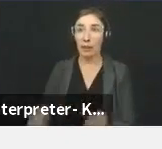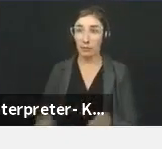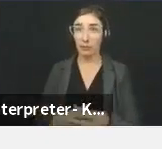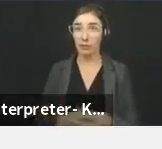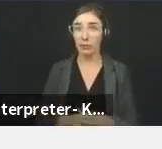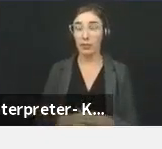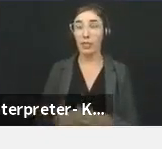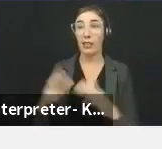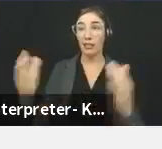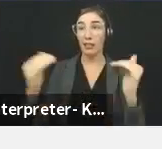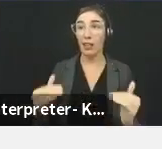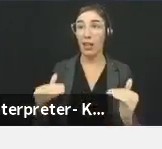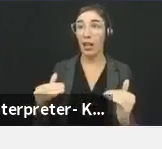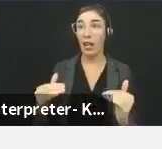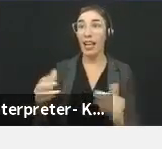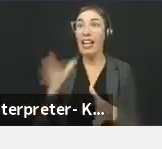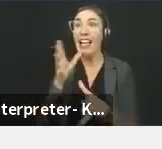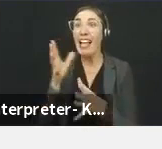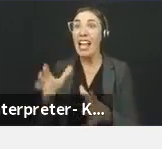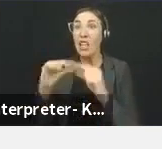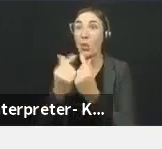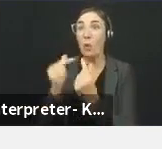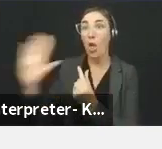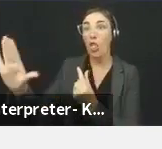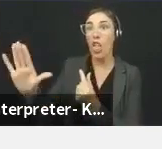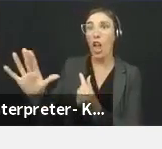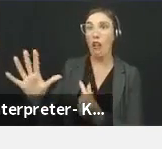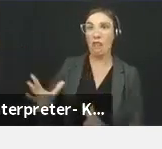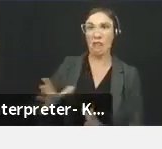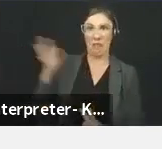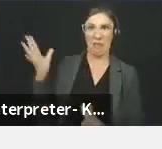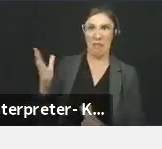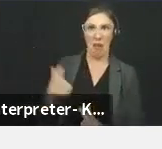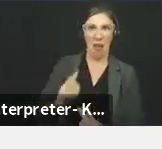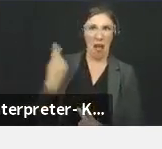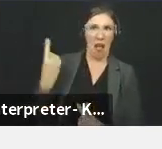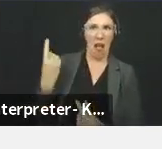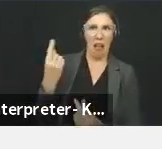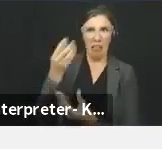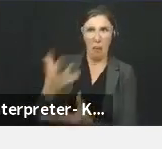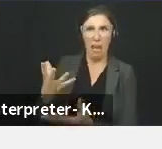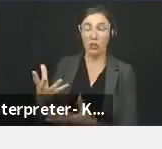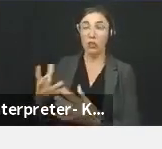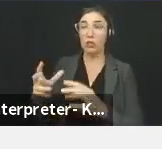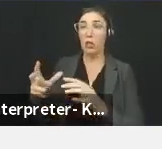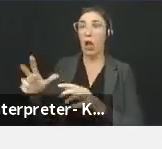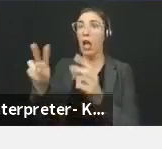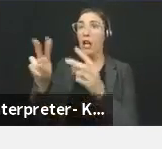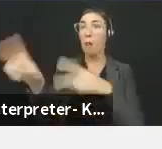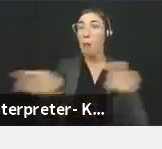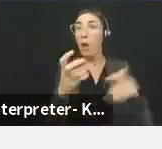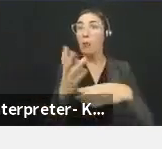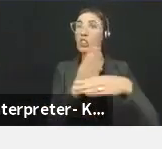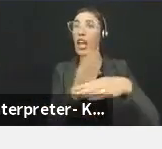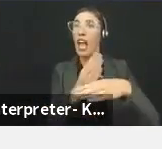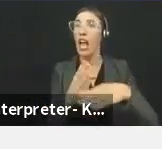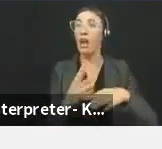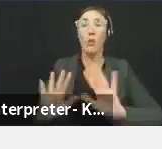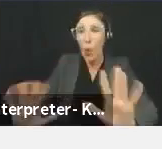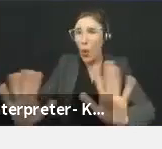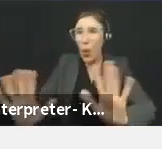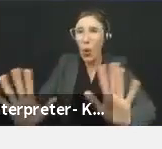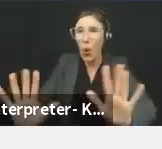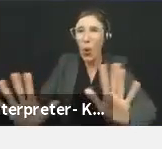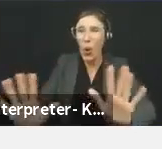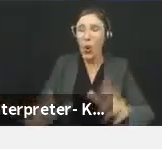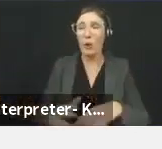not promote the hate group's offensive materials. A couple of people have shared with me and said, I like to share the materials for shock